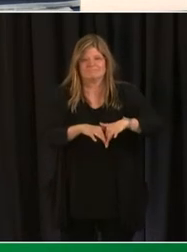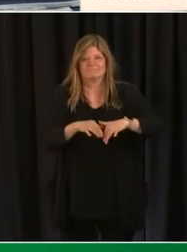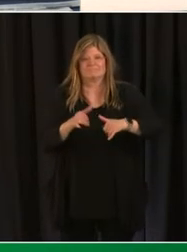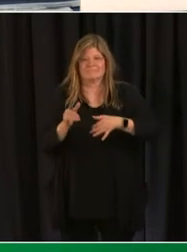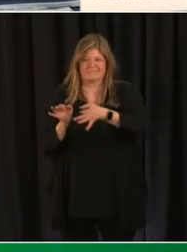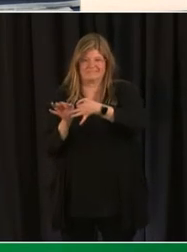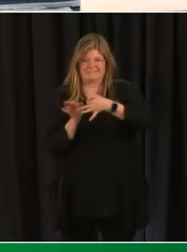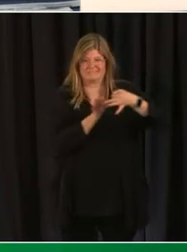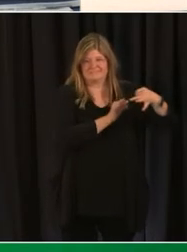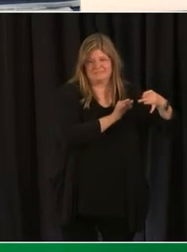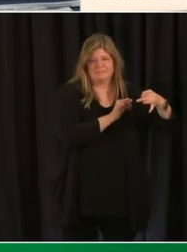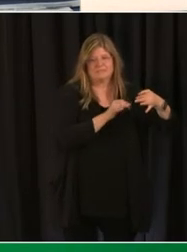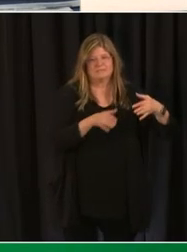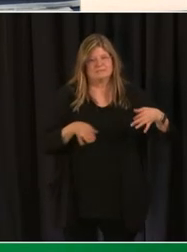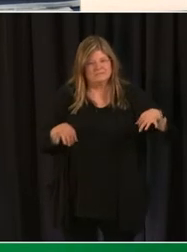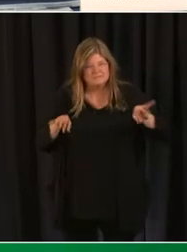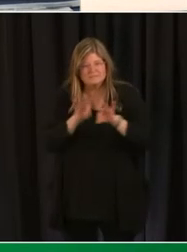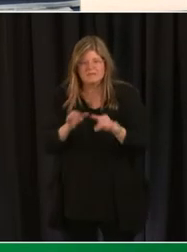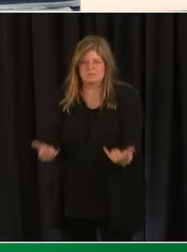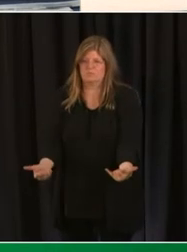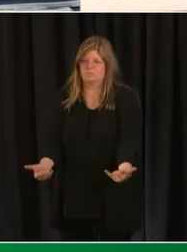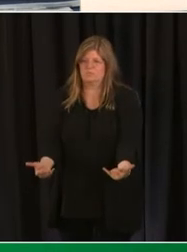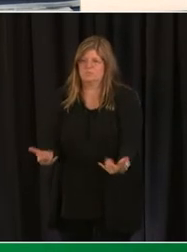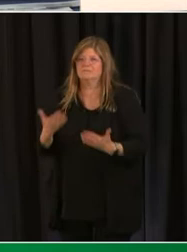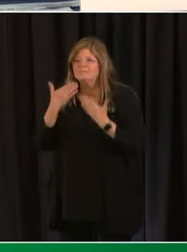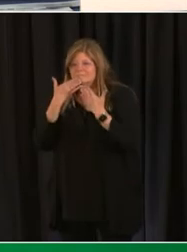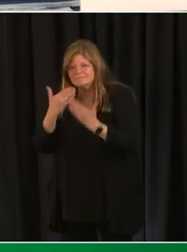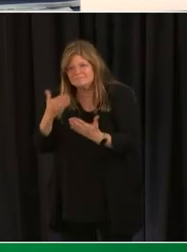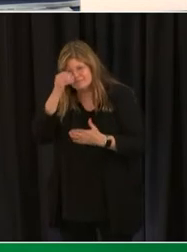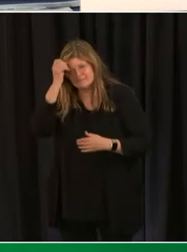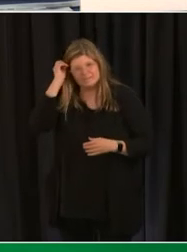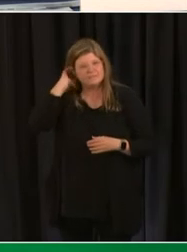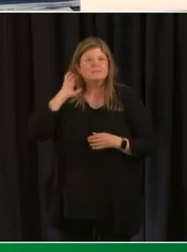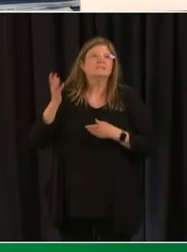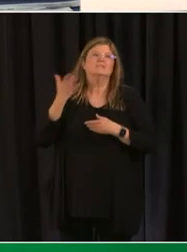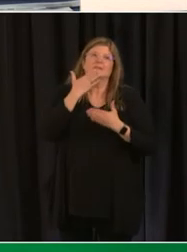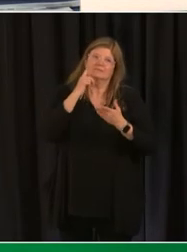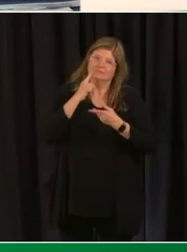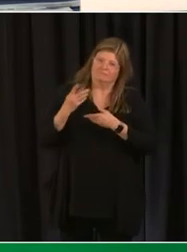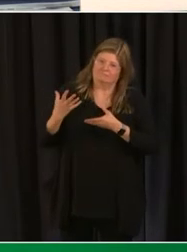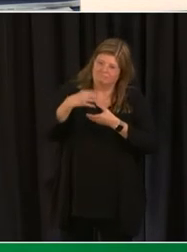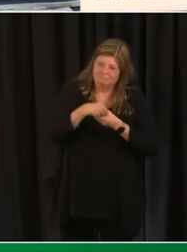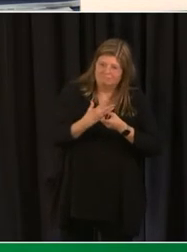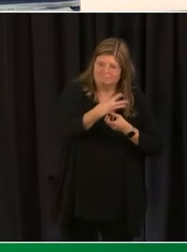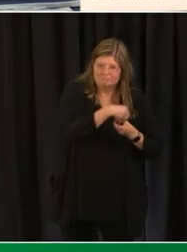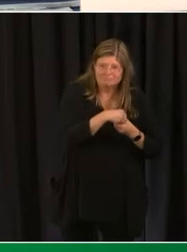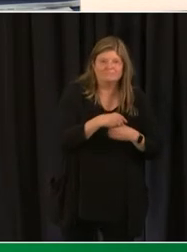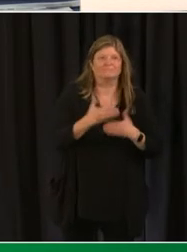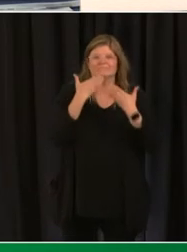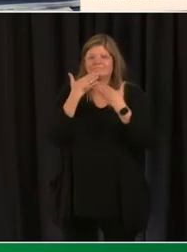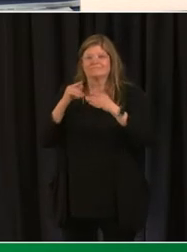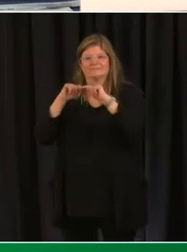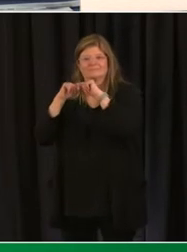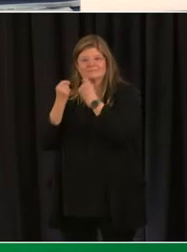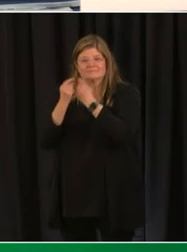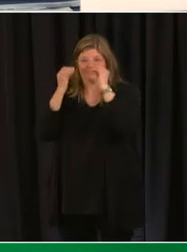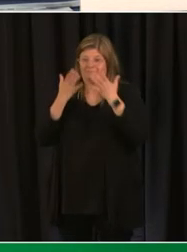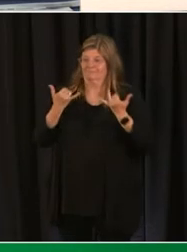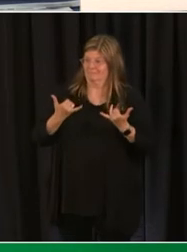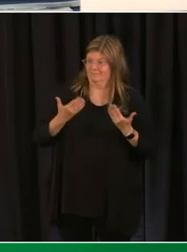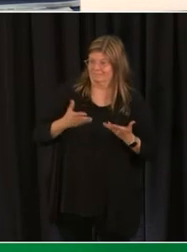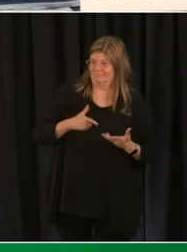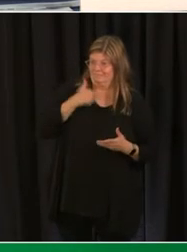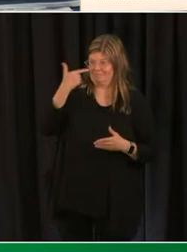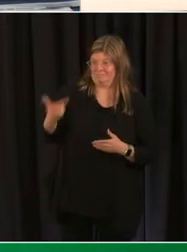social emotional needs of our students as well so thank you again for our team of teaching learning with the highlights we'll now turn it back over